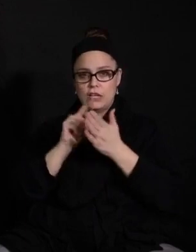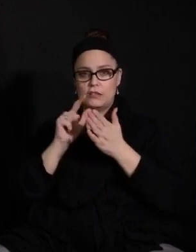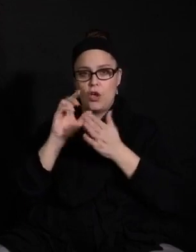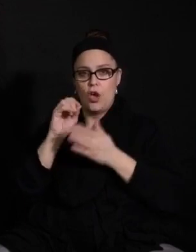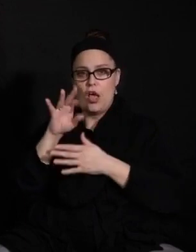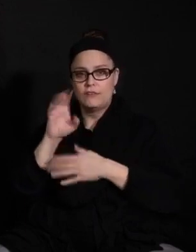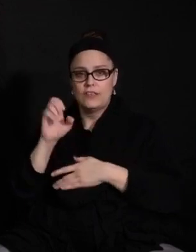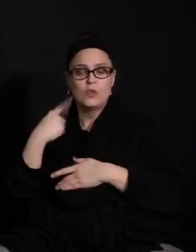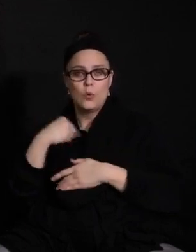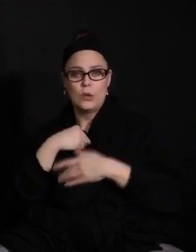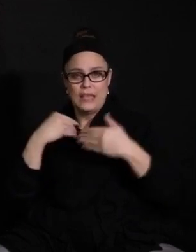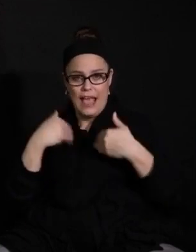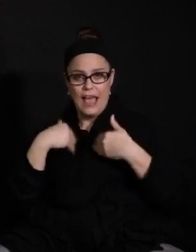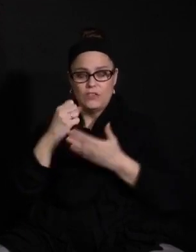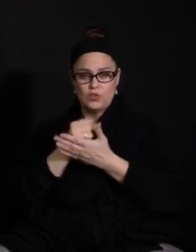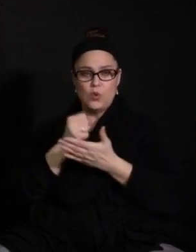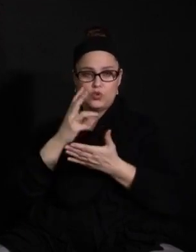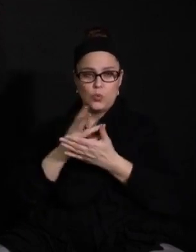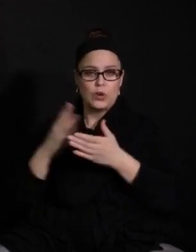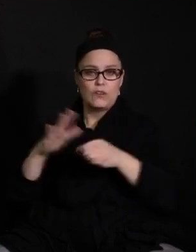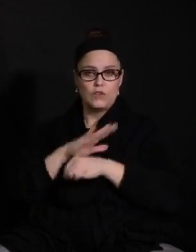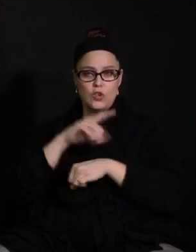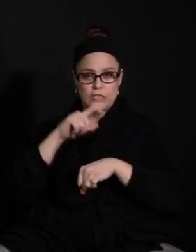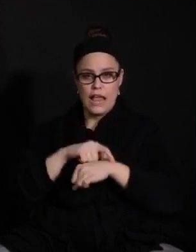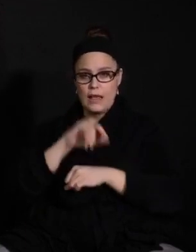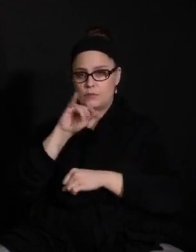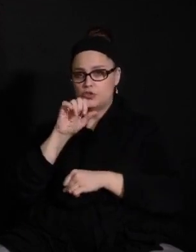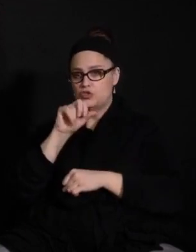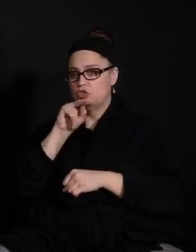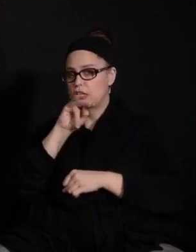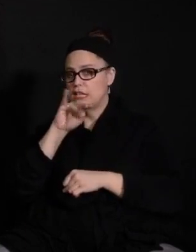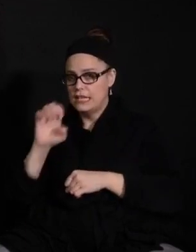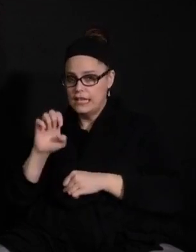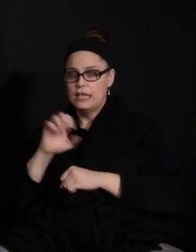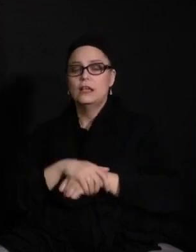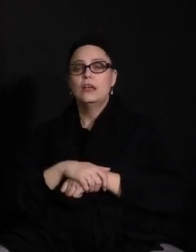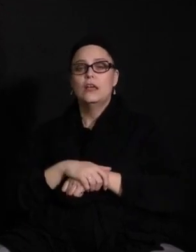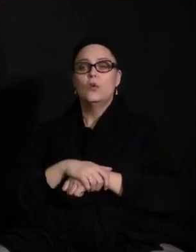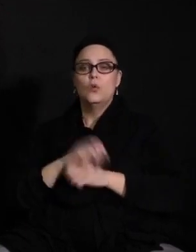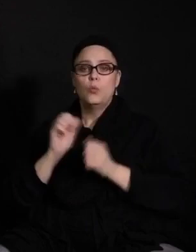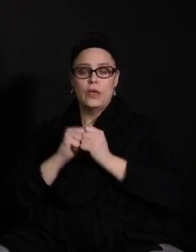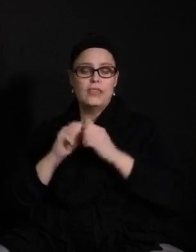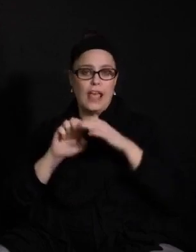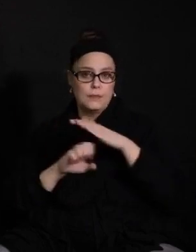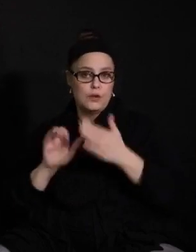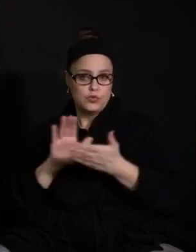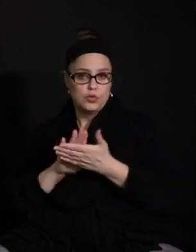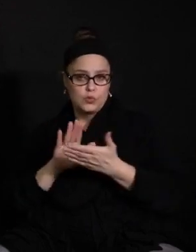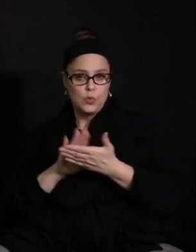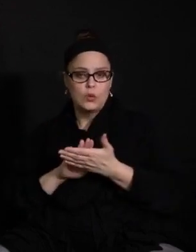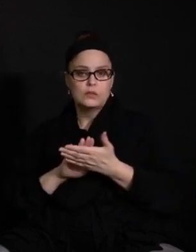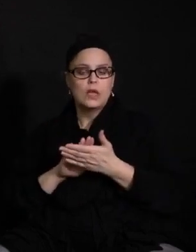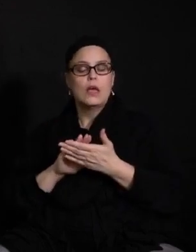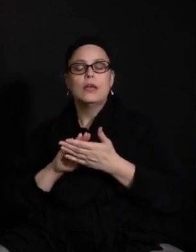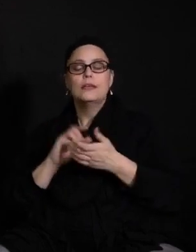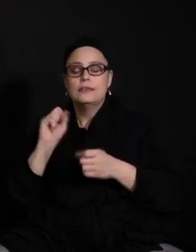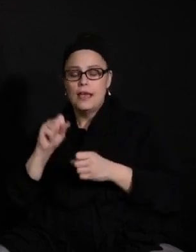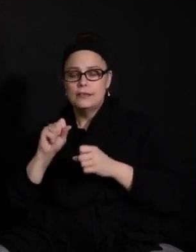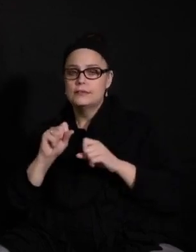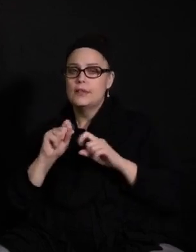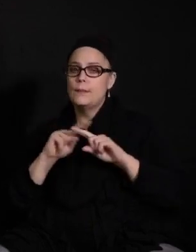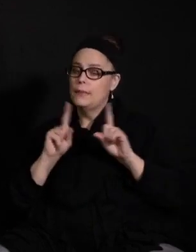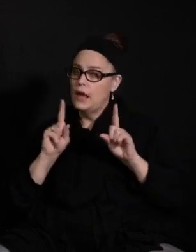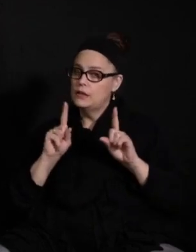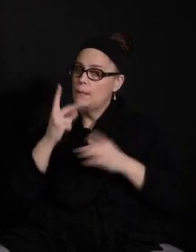is the contact or liaison for elementary schools. And although both